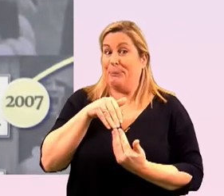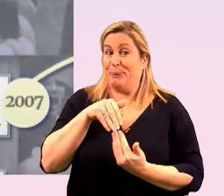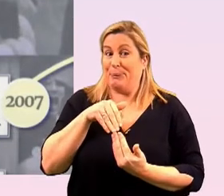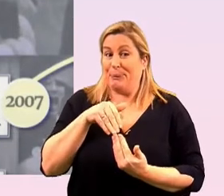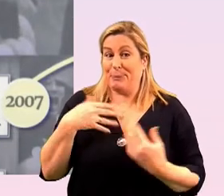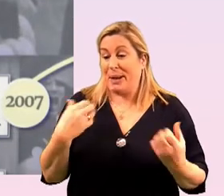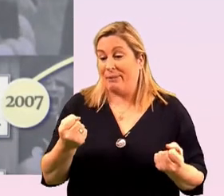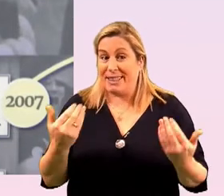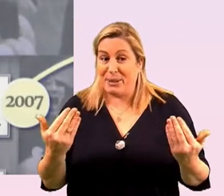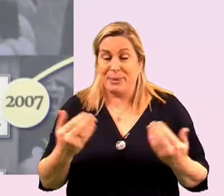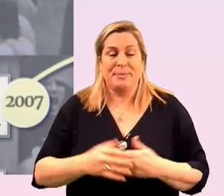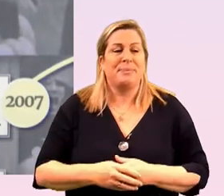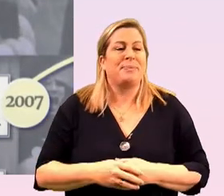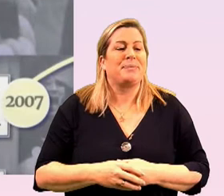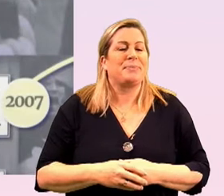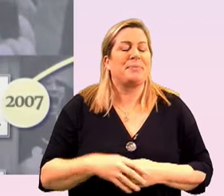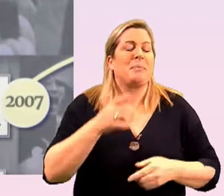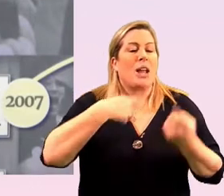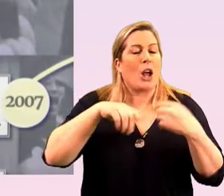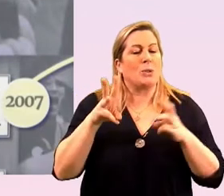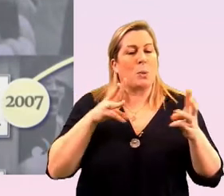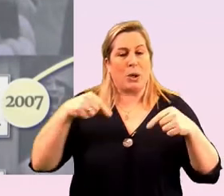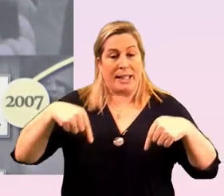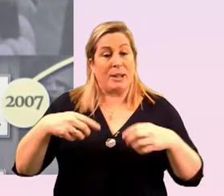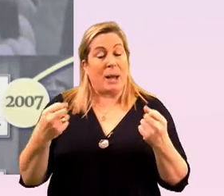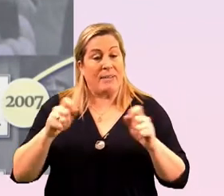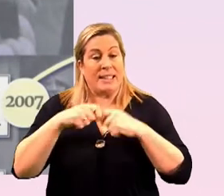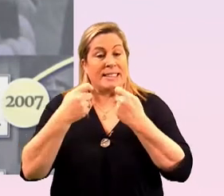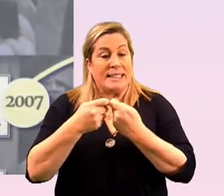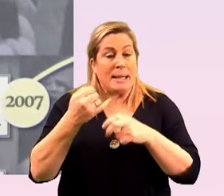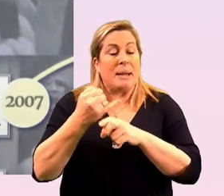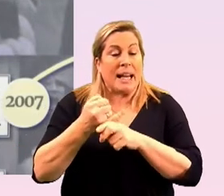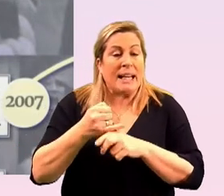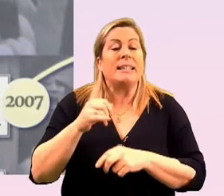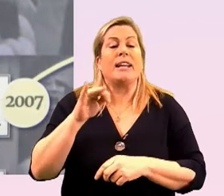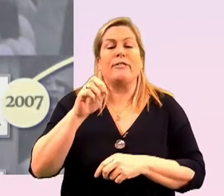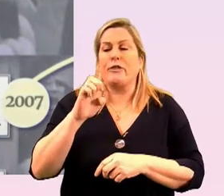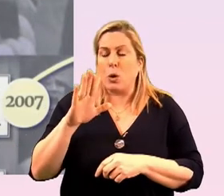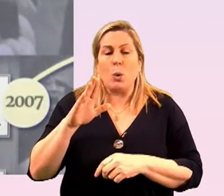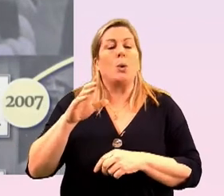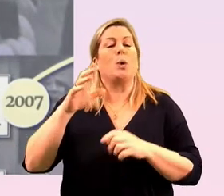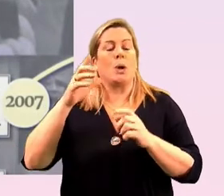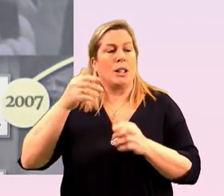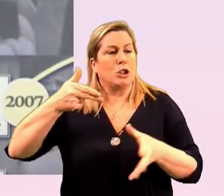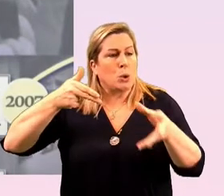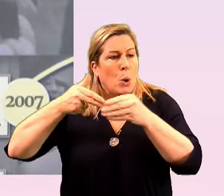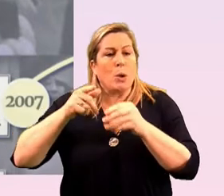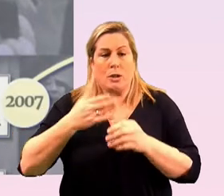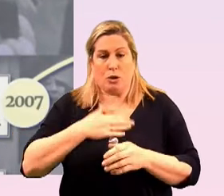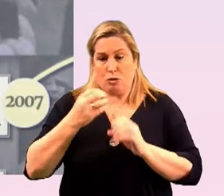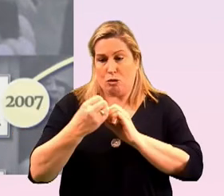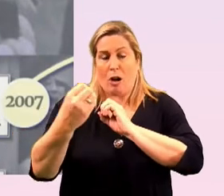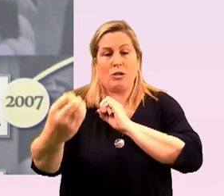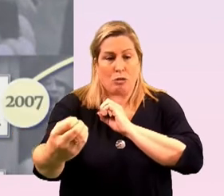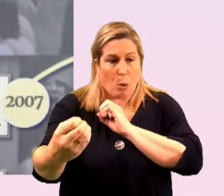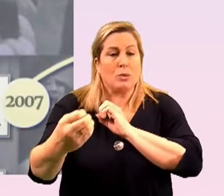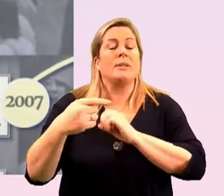as well as us working here we have our teams in fuel and lumio fuels offices are just across the road from us and